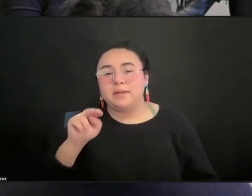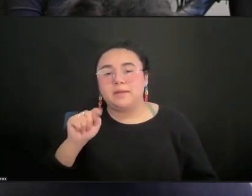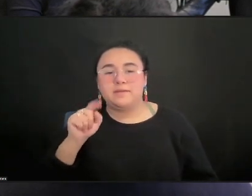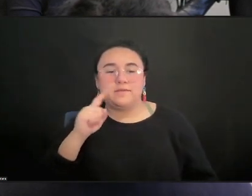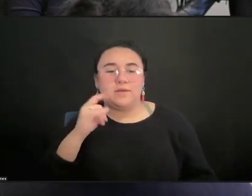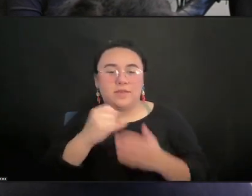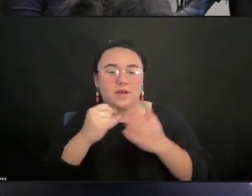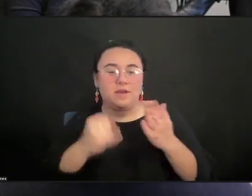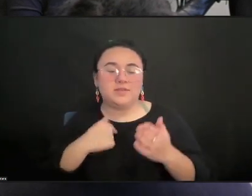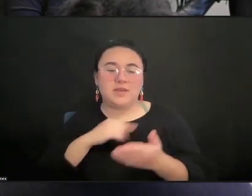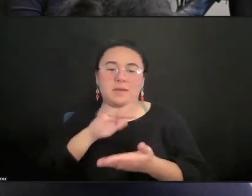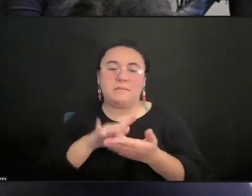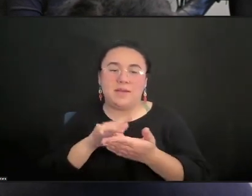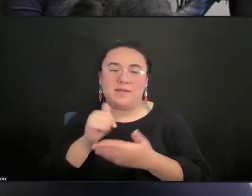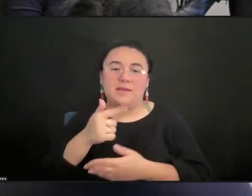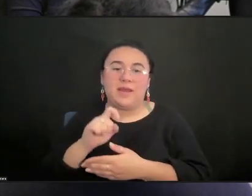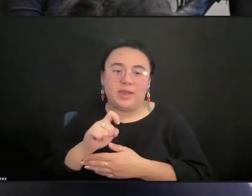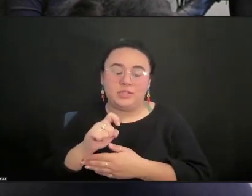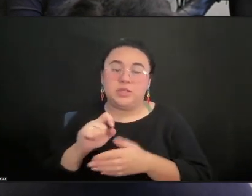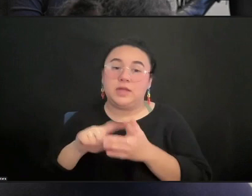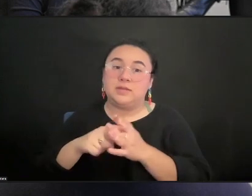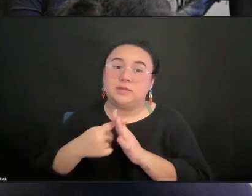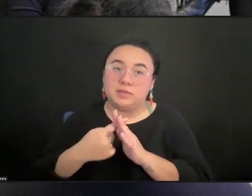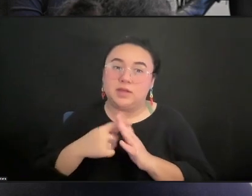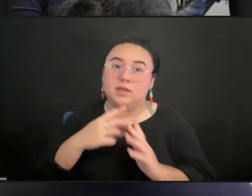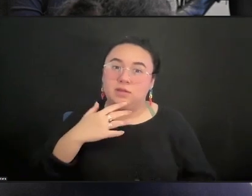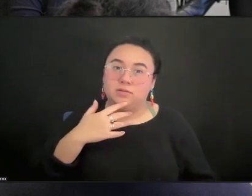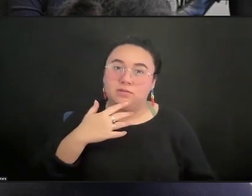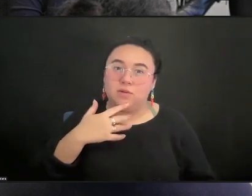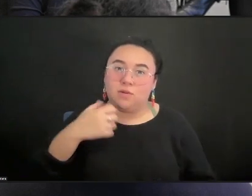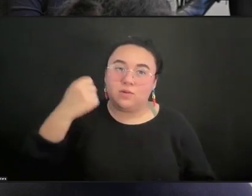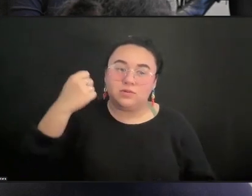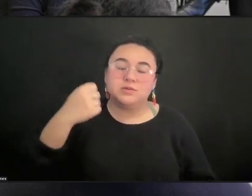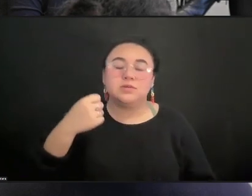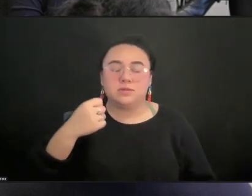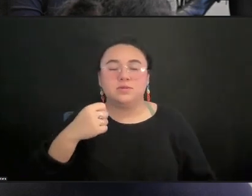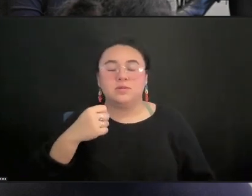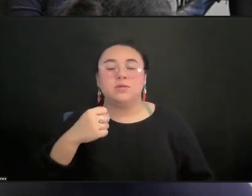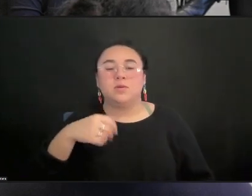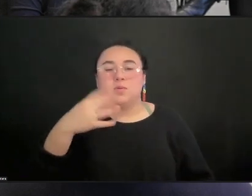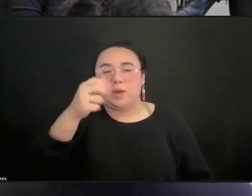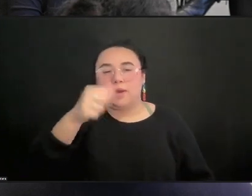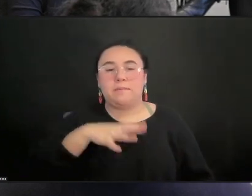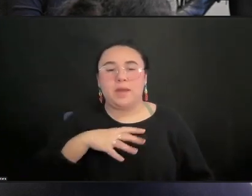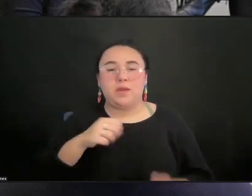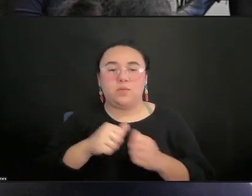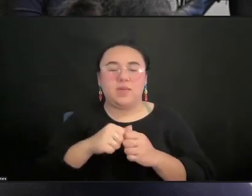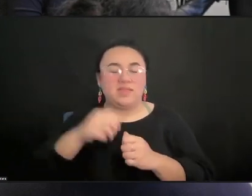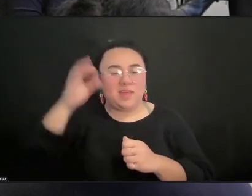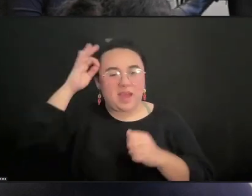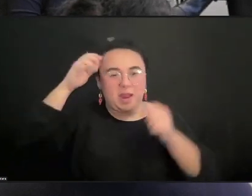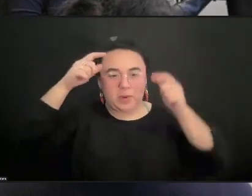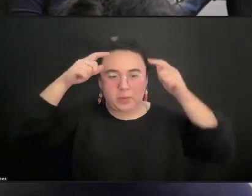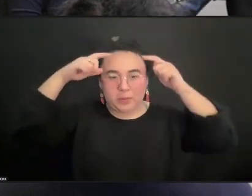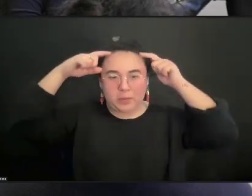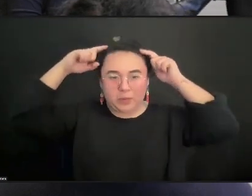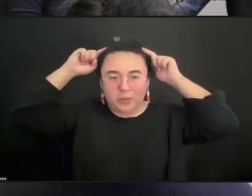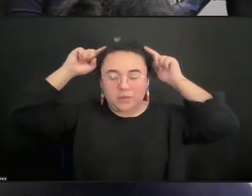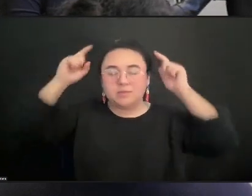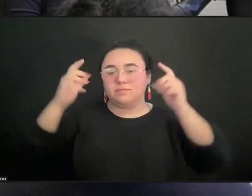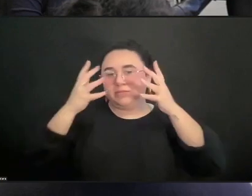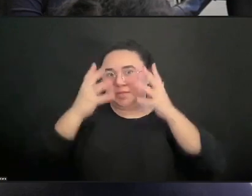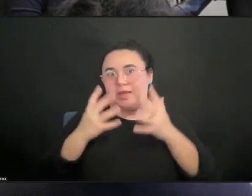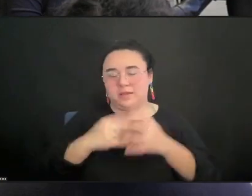white man with receding hairline, sadly, and wearing a gray